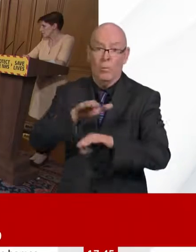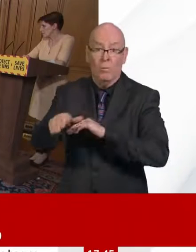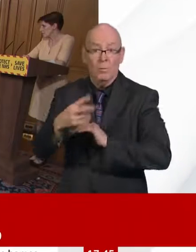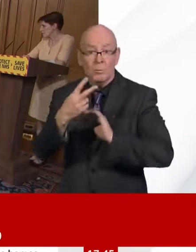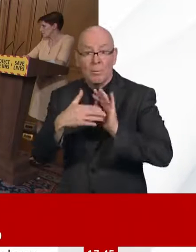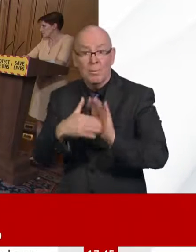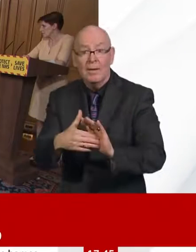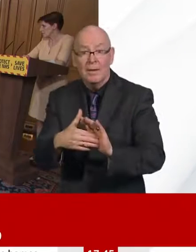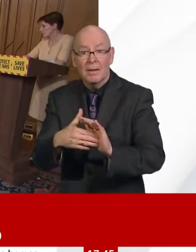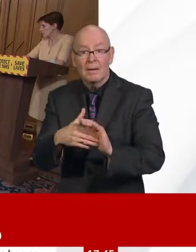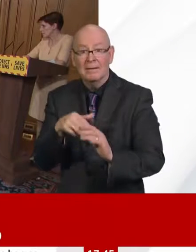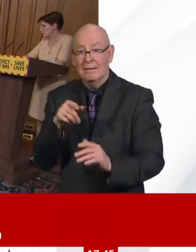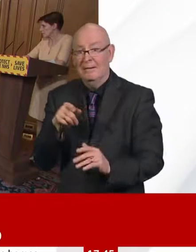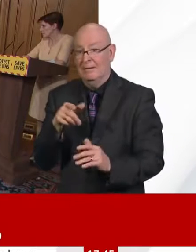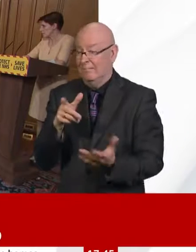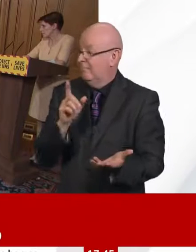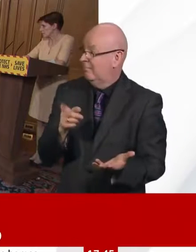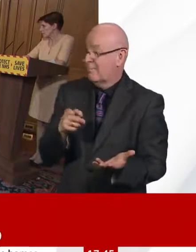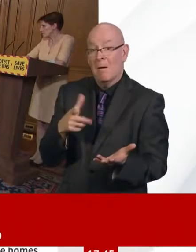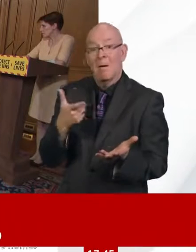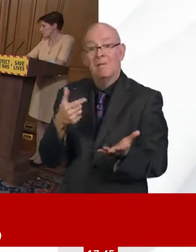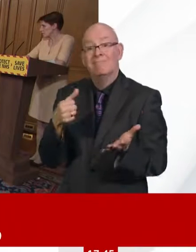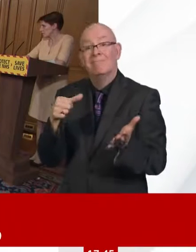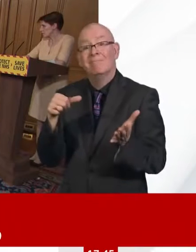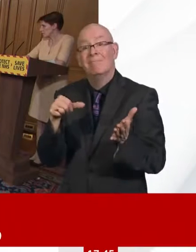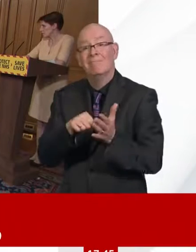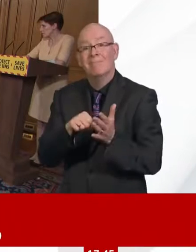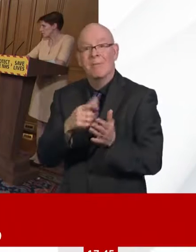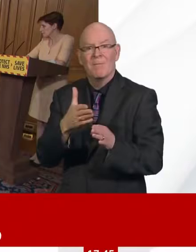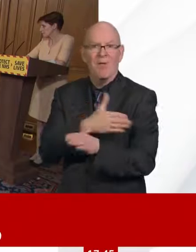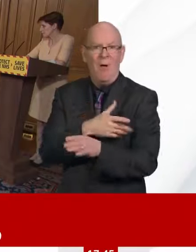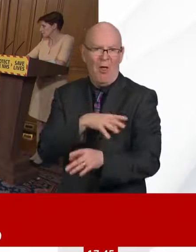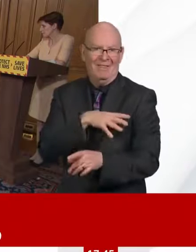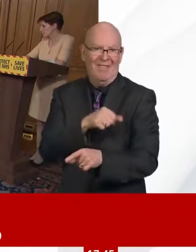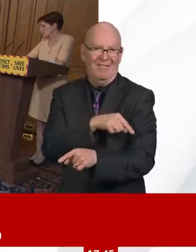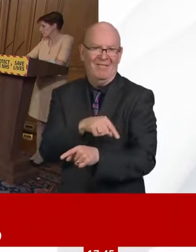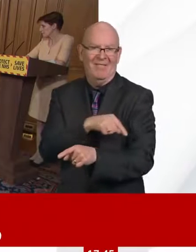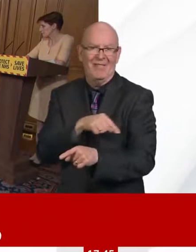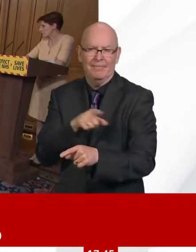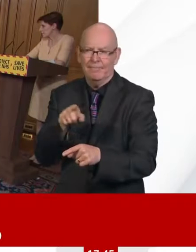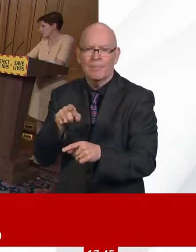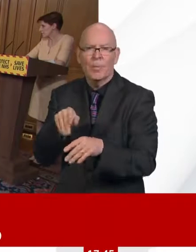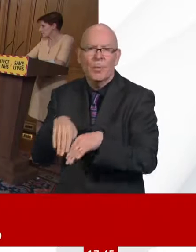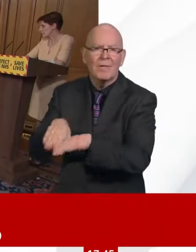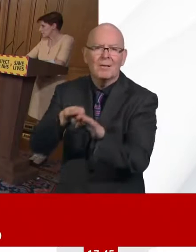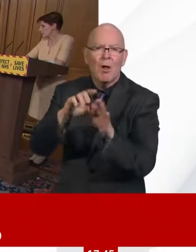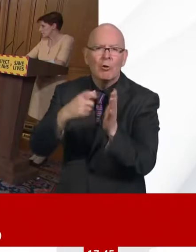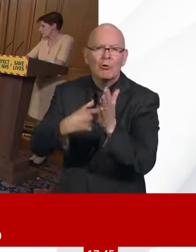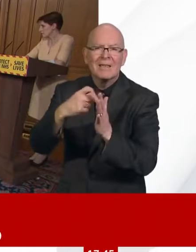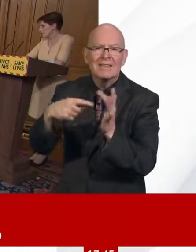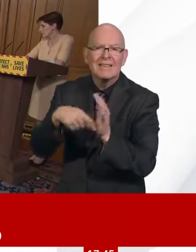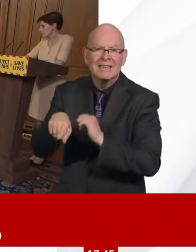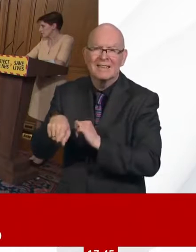basic income? And could I also just ask quickly to the medics, it keeps being said how the UK won't exceed intensive care